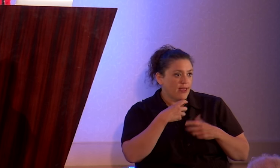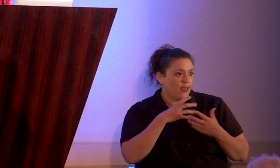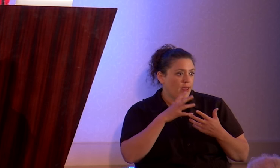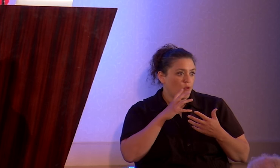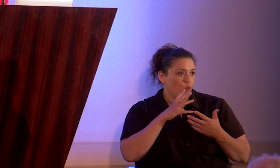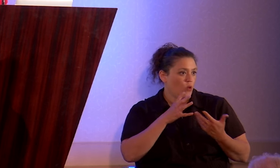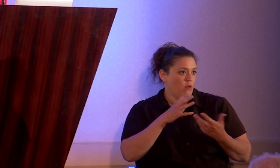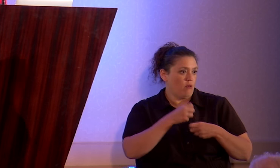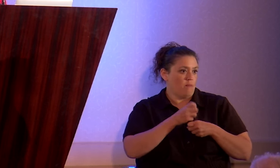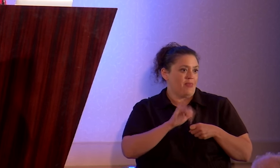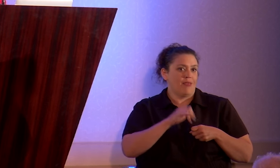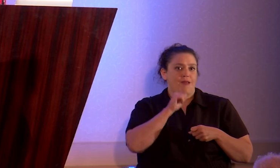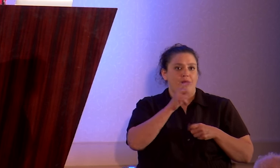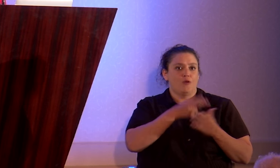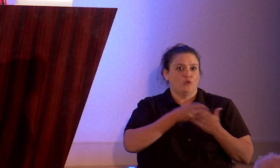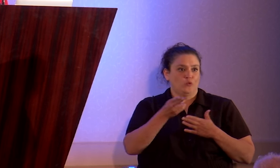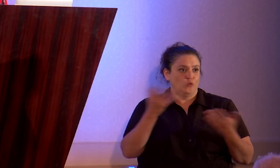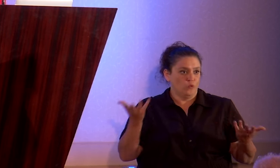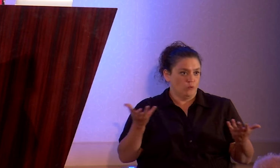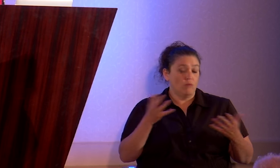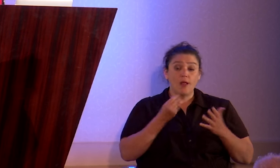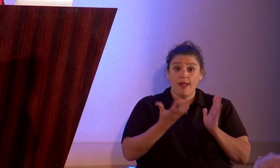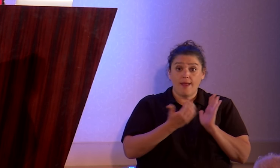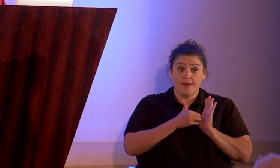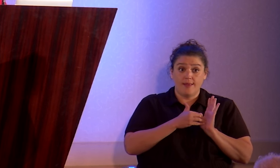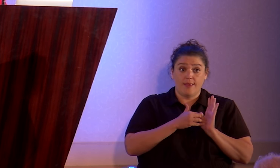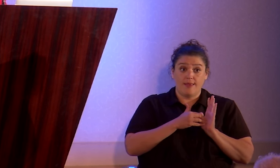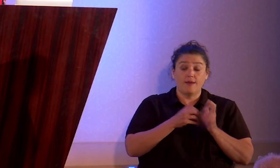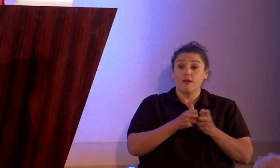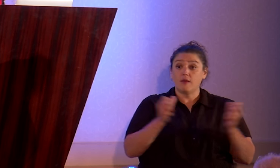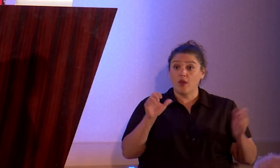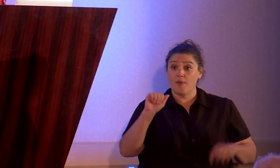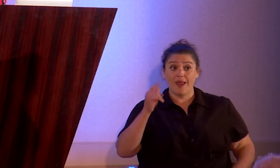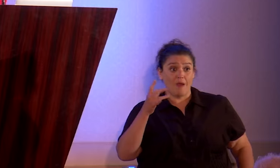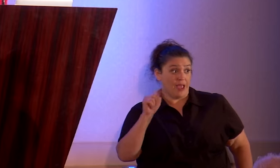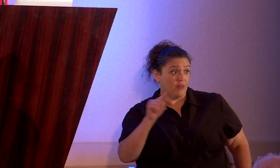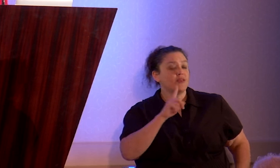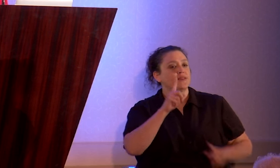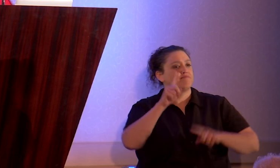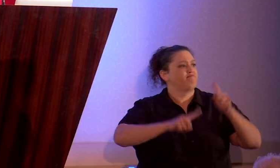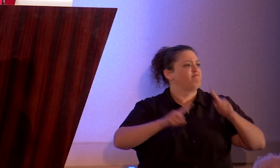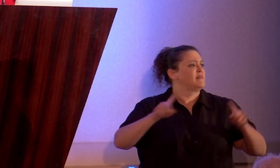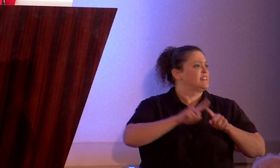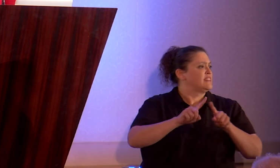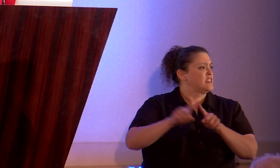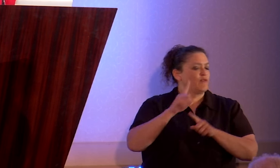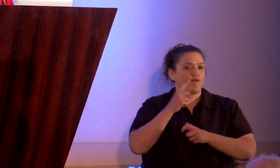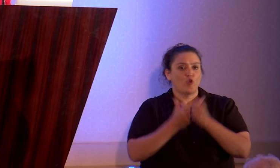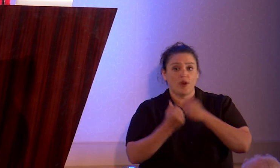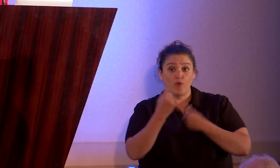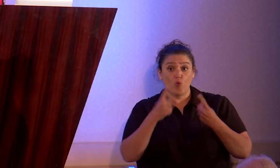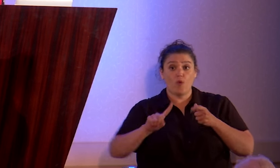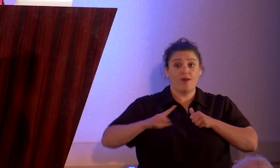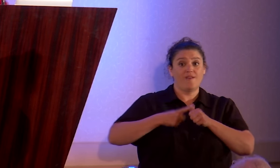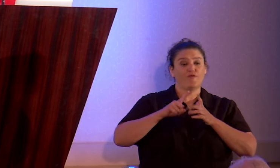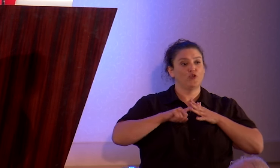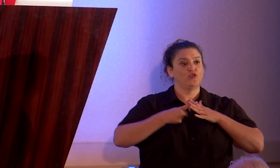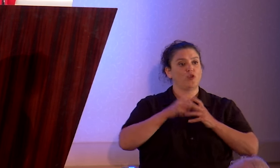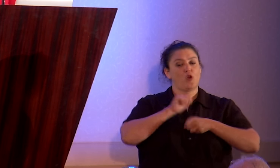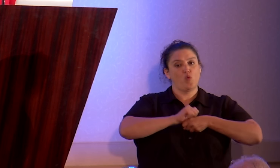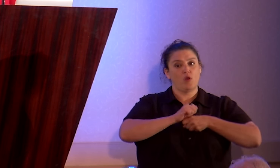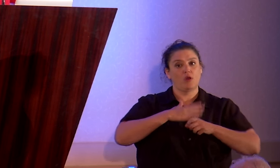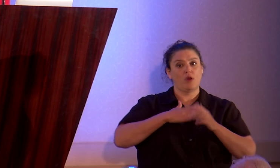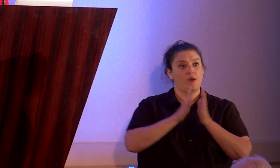that not be true. And, again, coming out atheist is different for everyone. In fact, when I first started working on the book, I